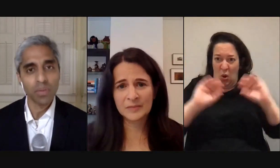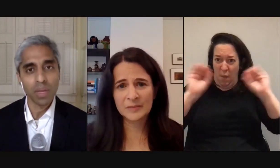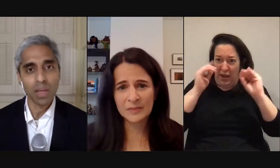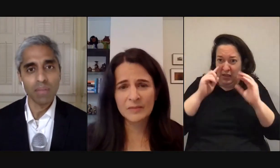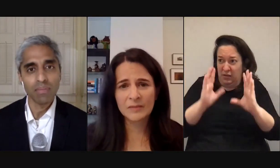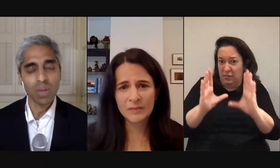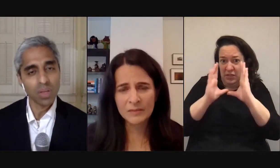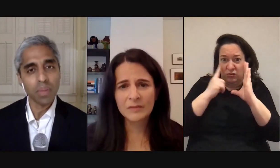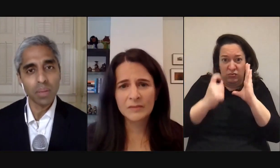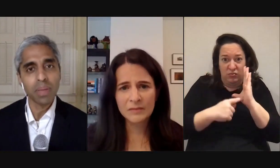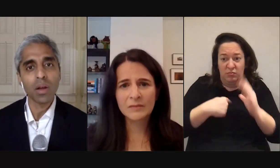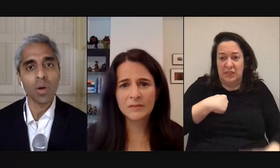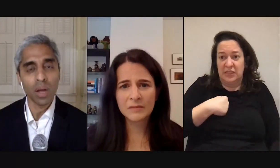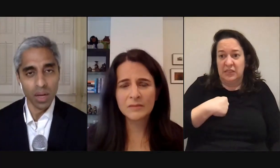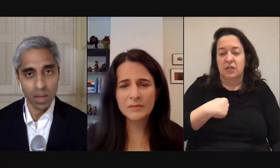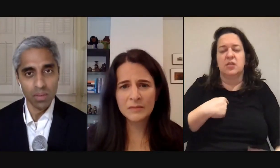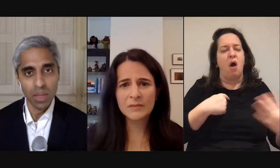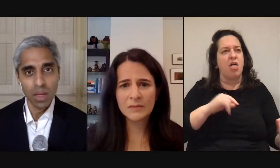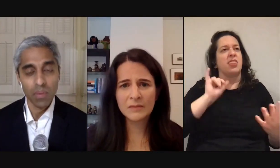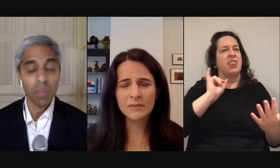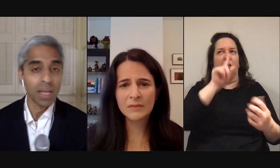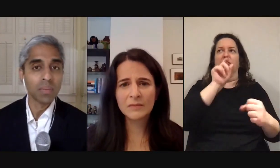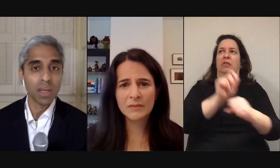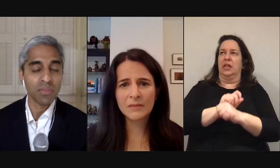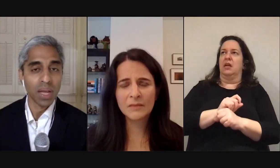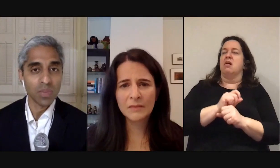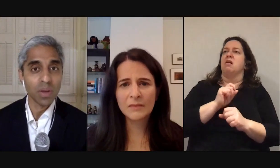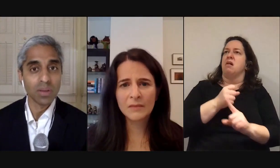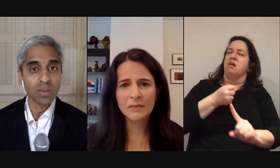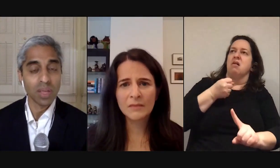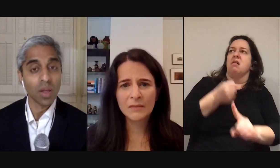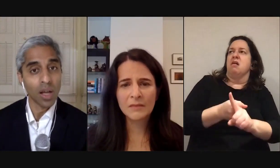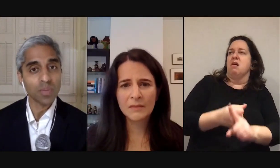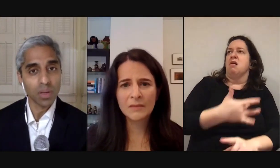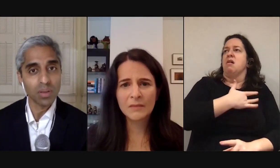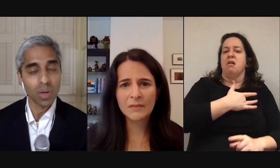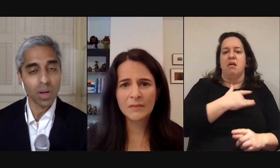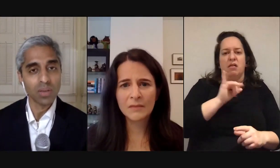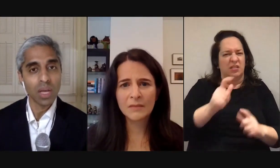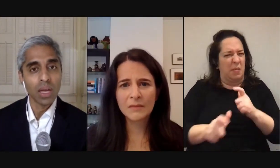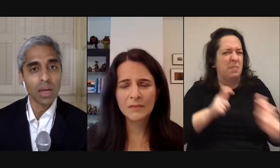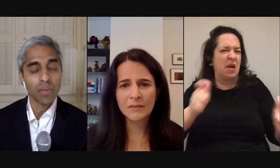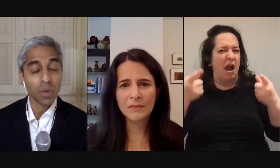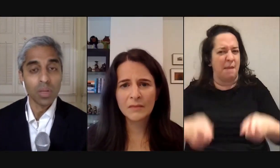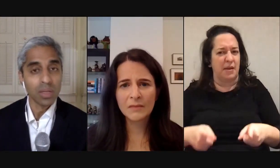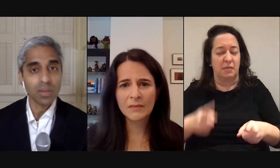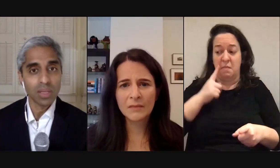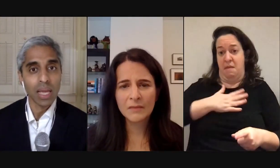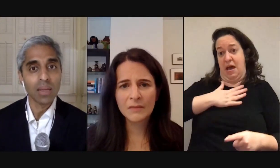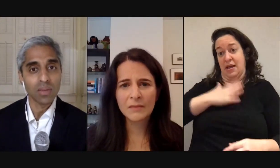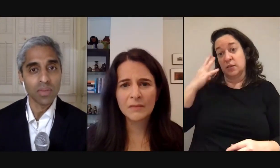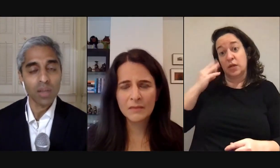register for me that there was something bigger going on here it reminded me of my experiences in the hospital whereas from the